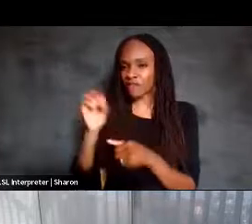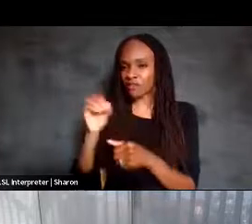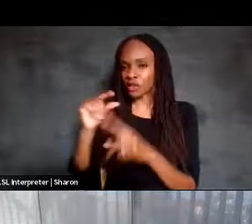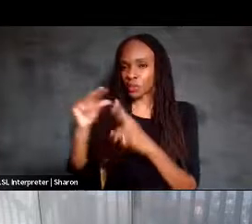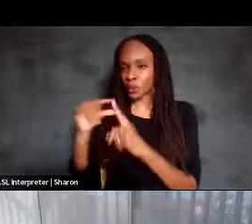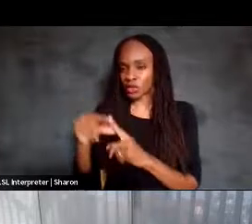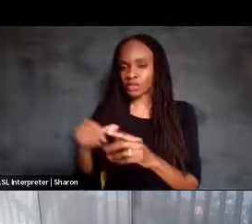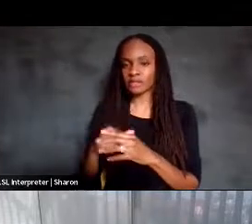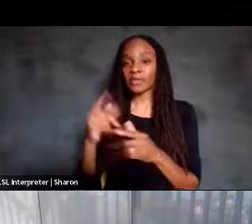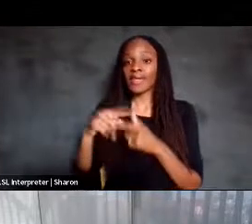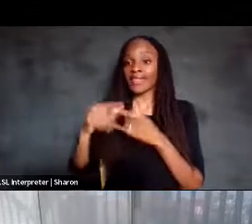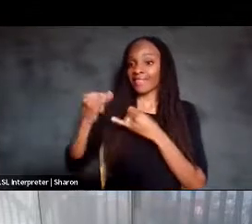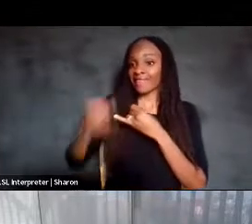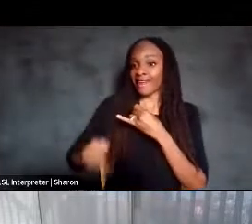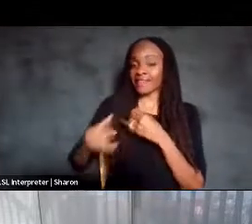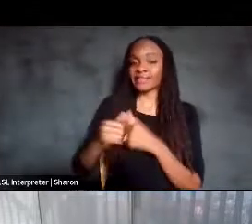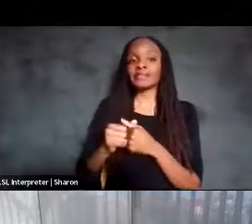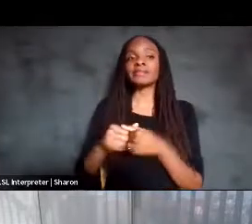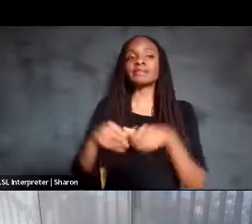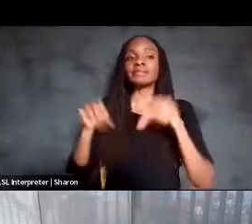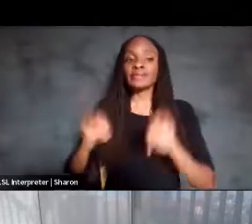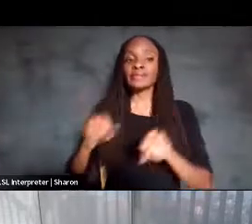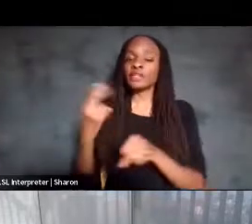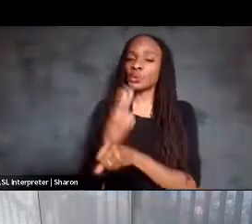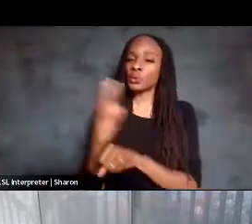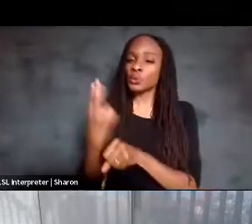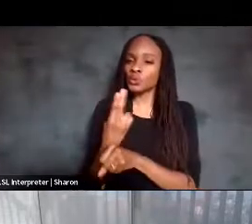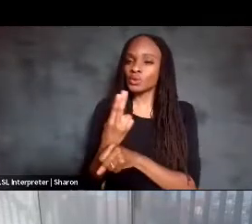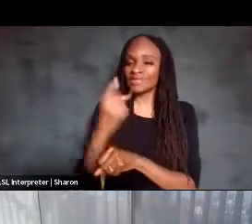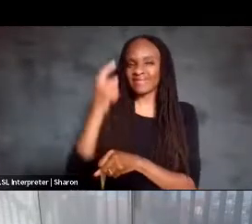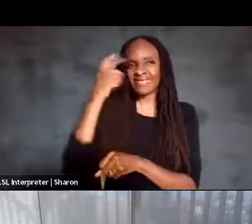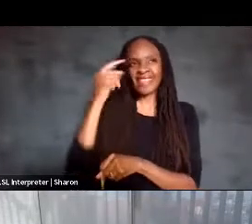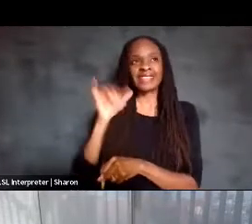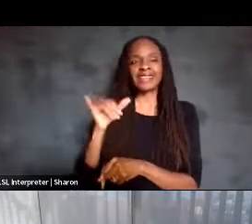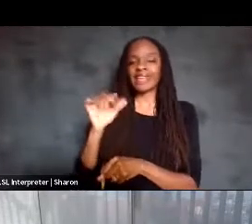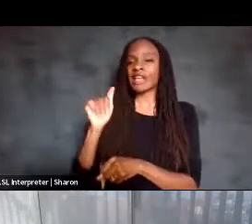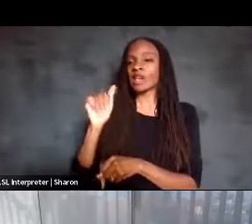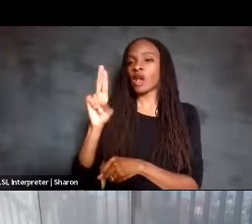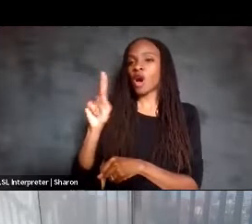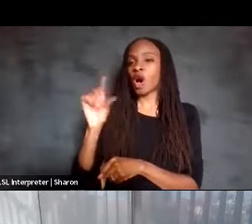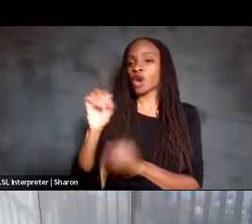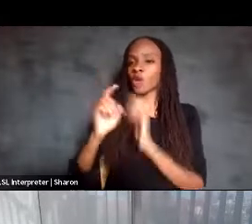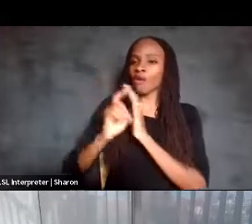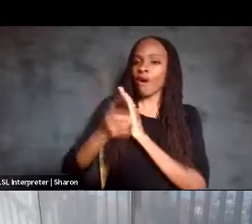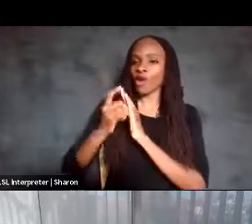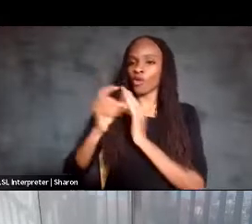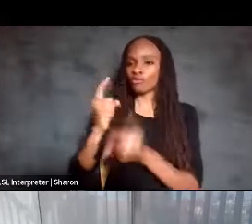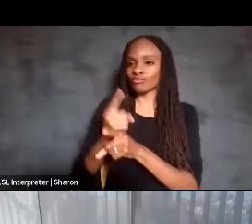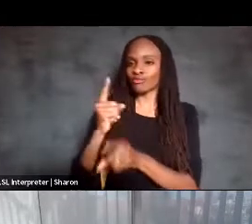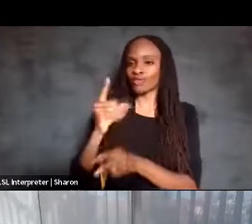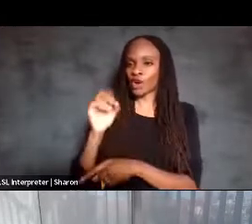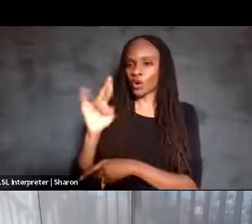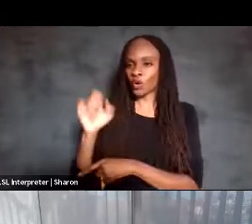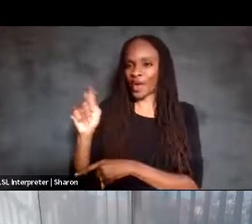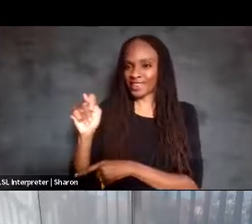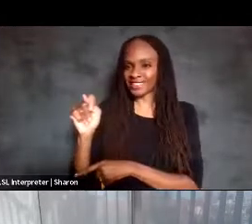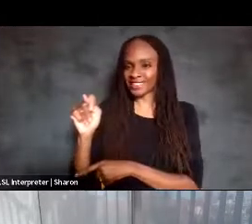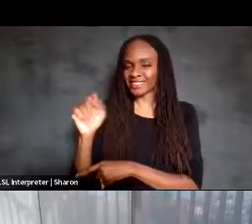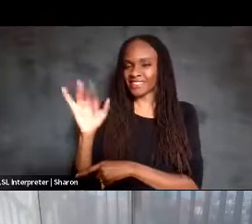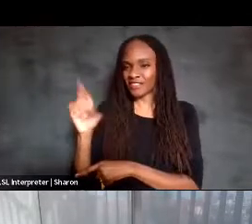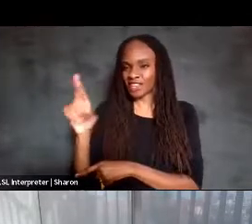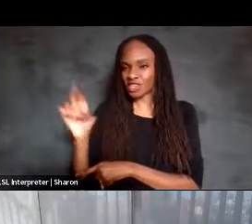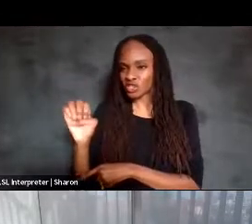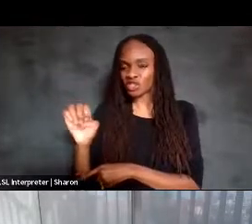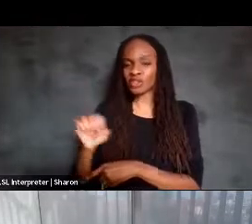And then finally, you can use kind of, think of this as like an autocorrect feature, how if some